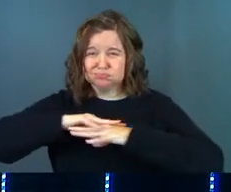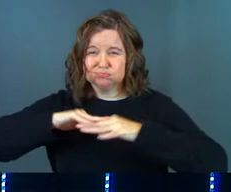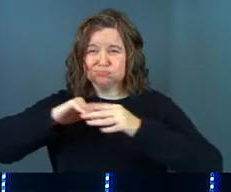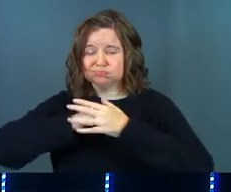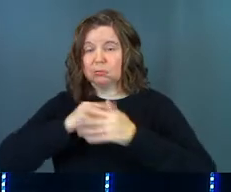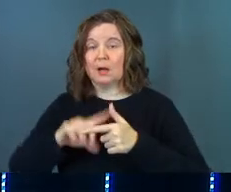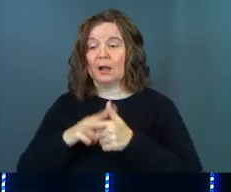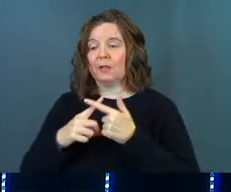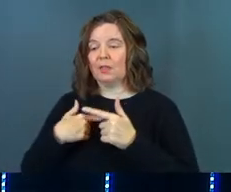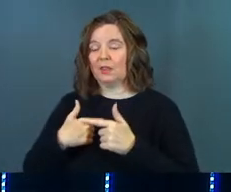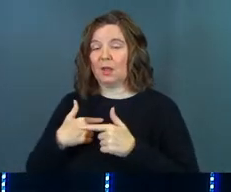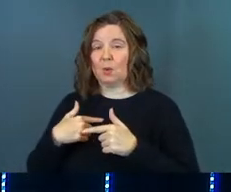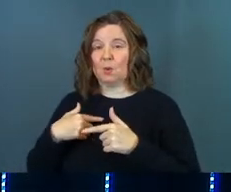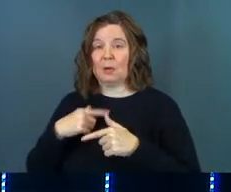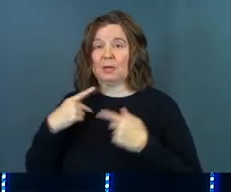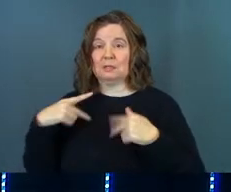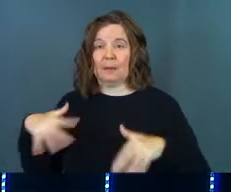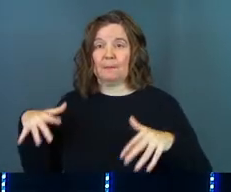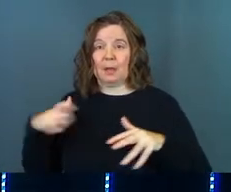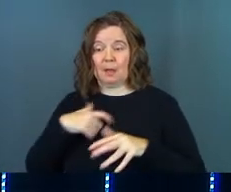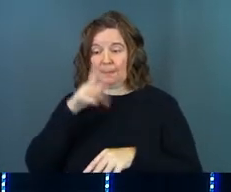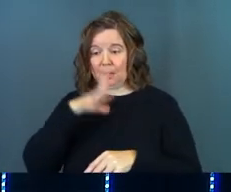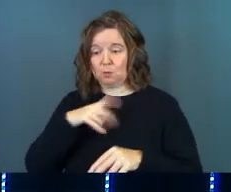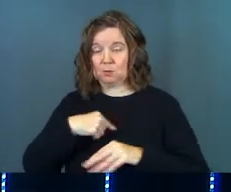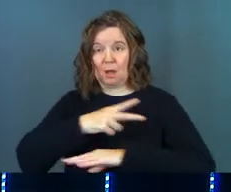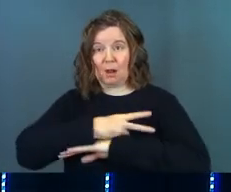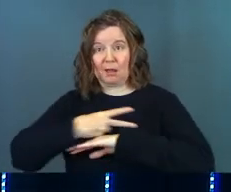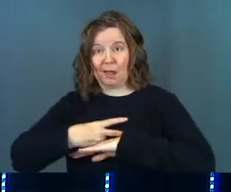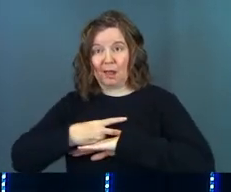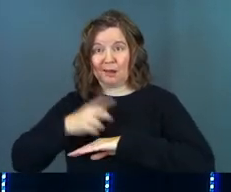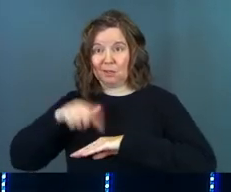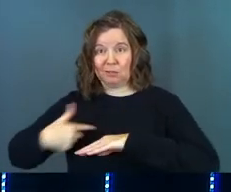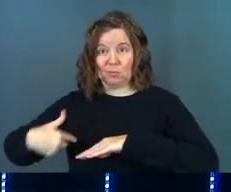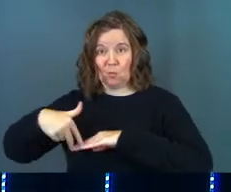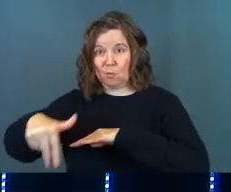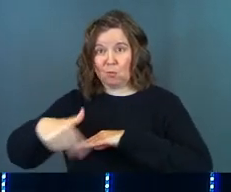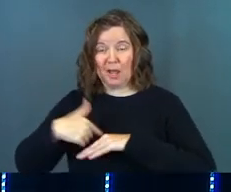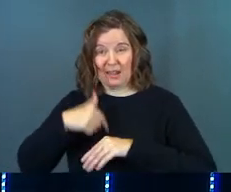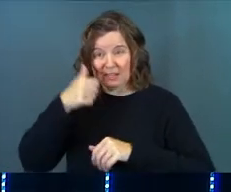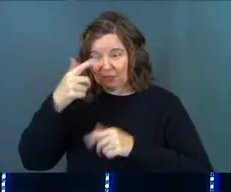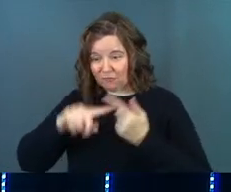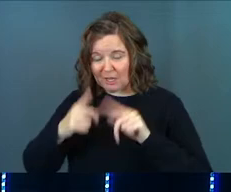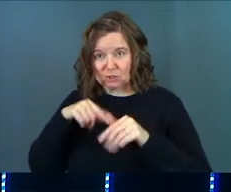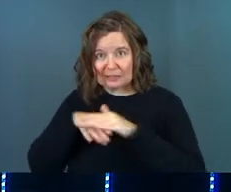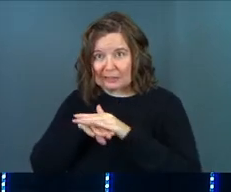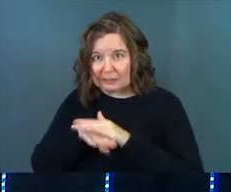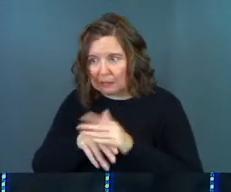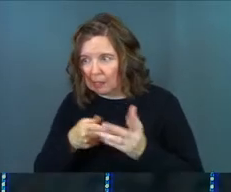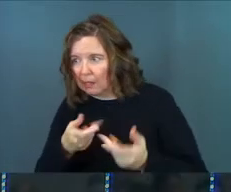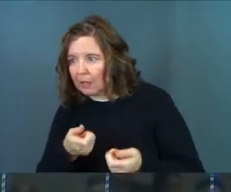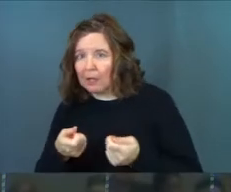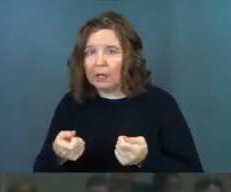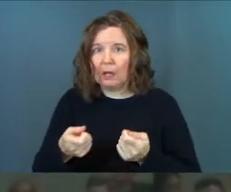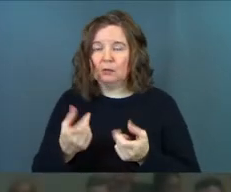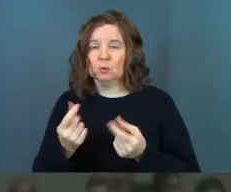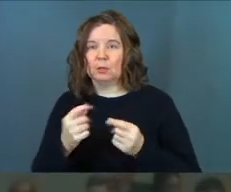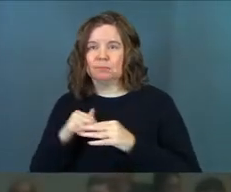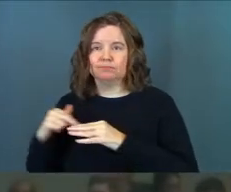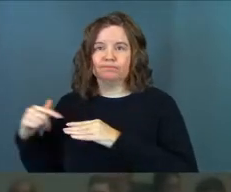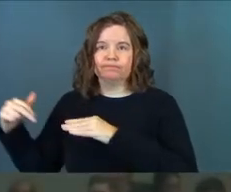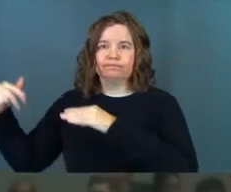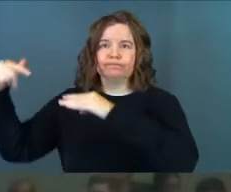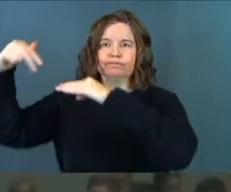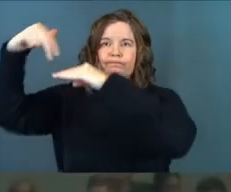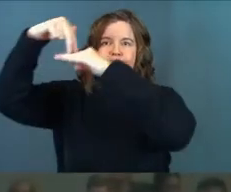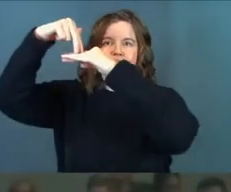in. And then there was a lame man who was on a cot and his friends couldn't get him in the front door. Do you remember that? And so they lowered him